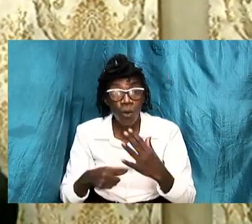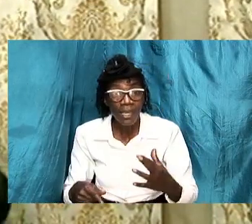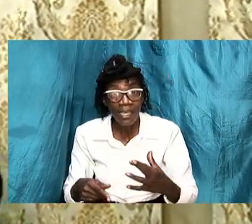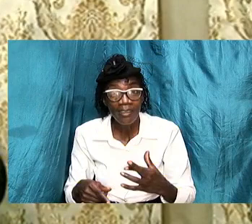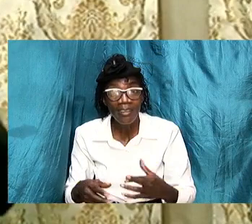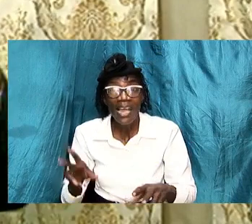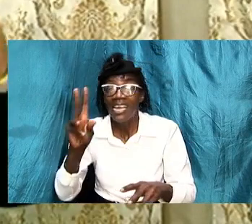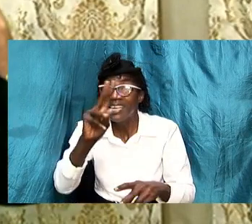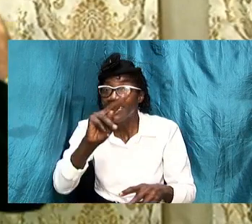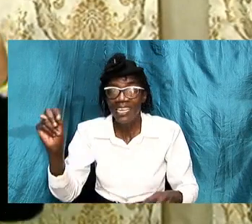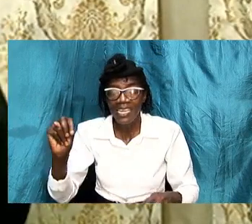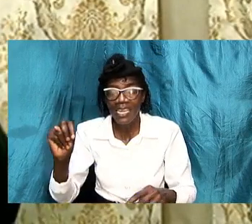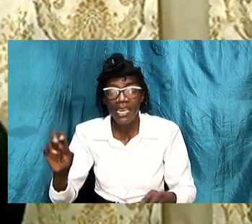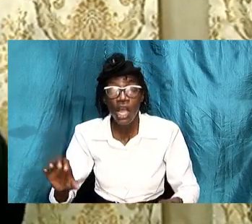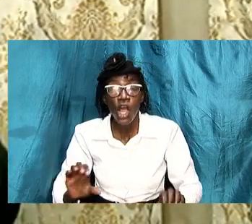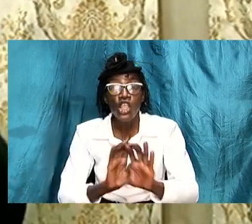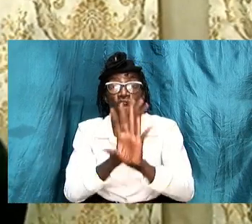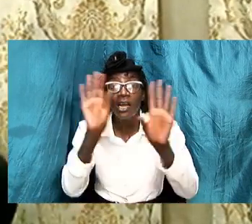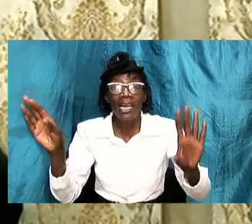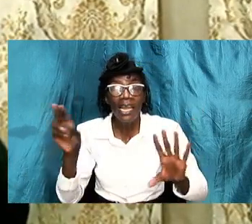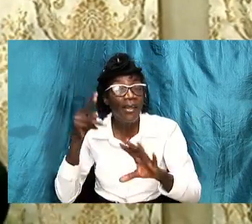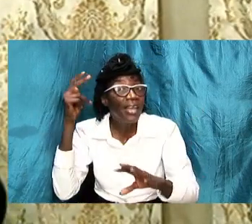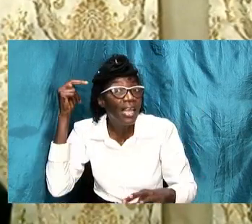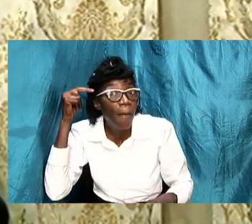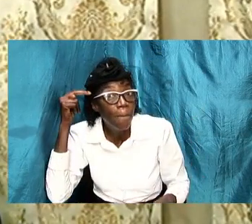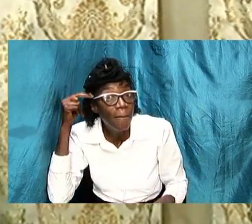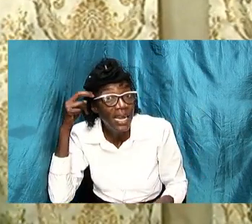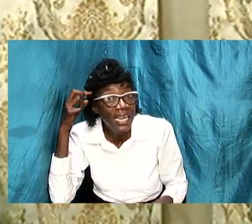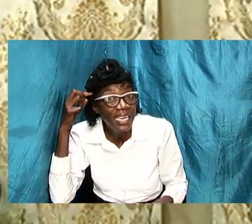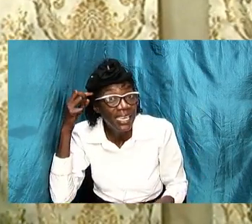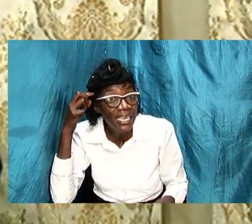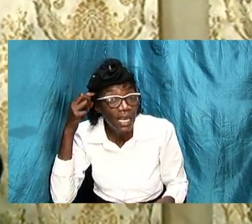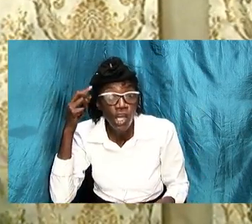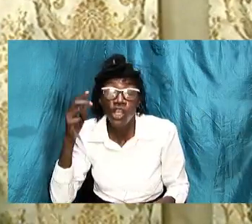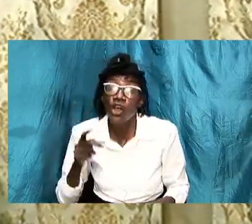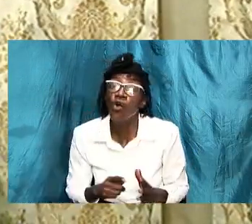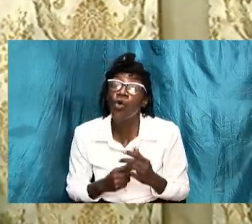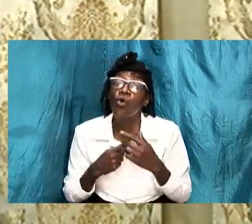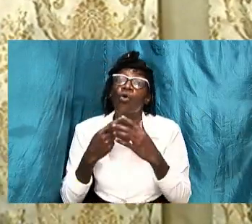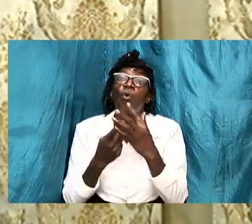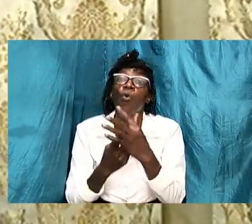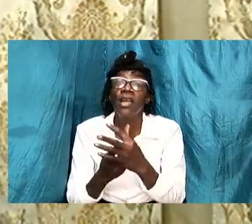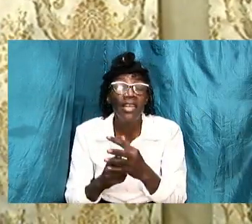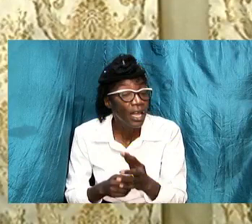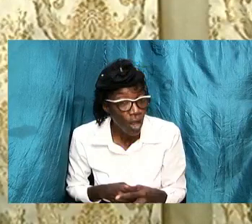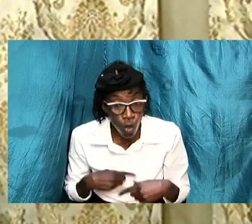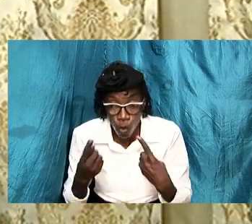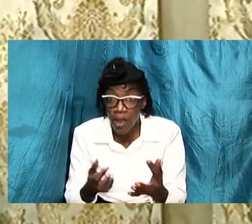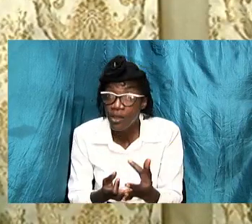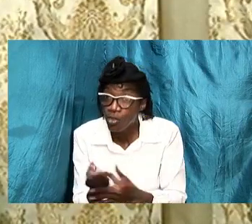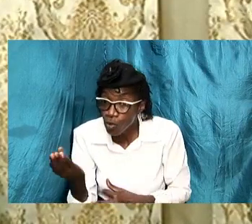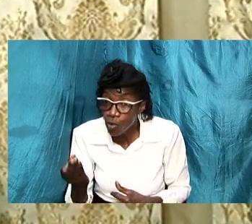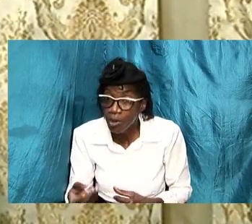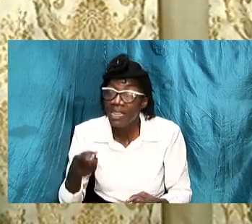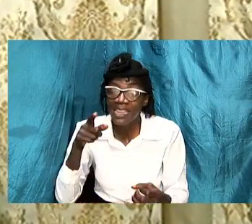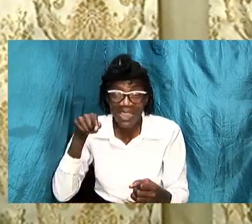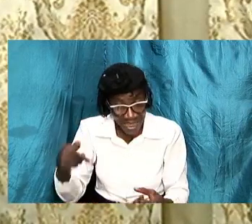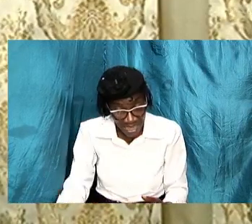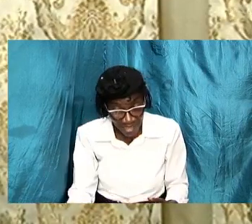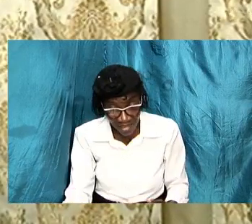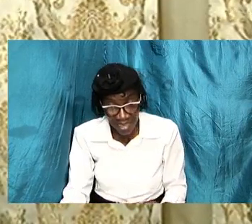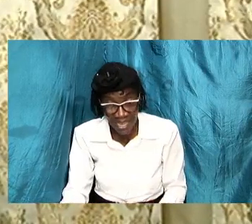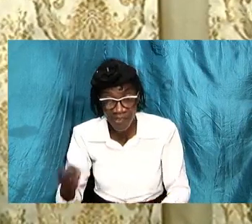in our mind that we are going to pursue this thing even if it's the last thing that i do because we place